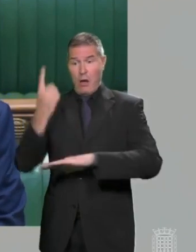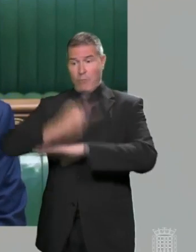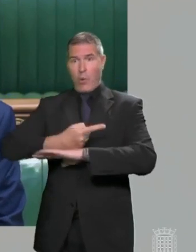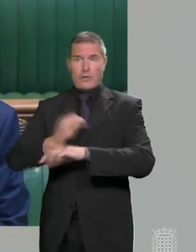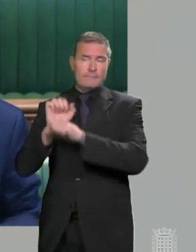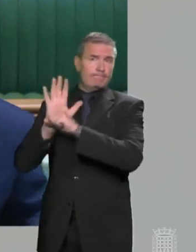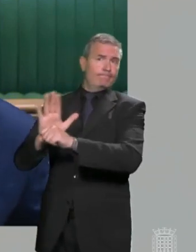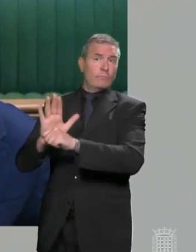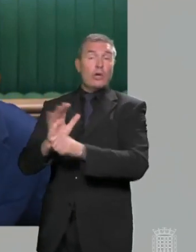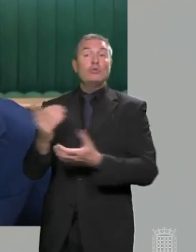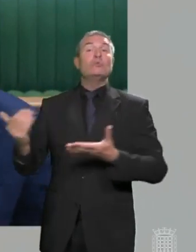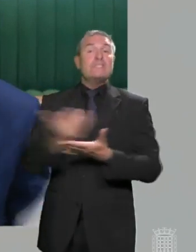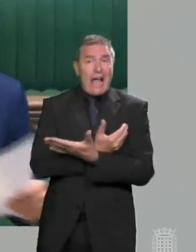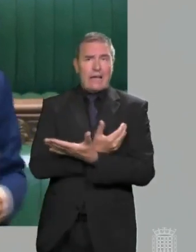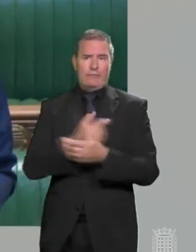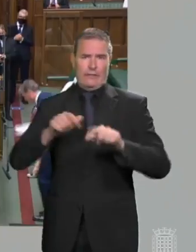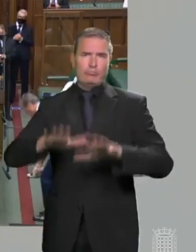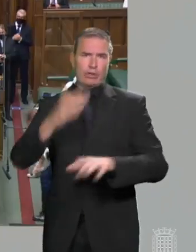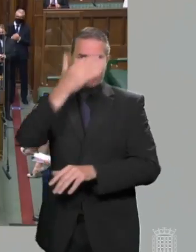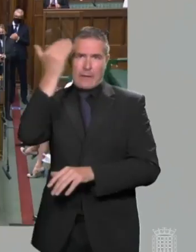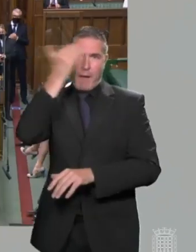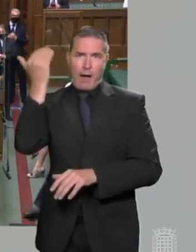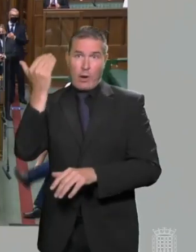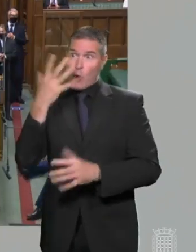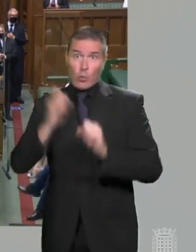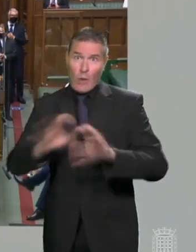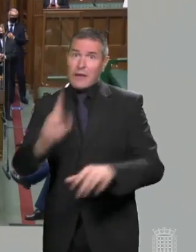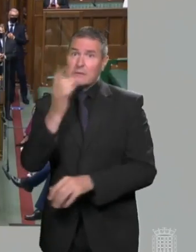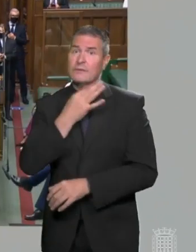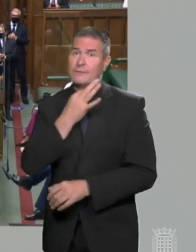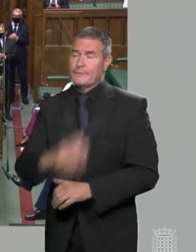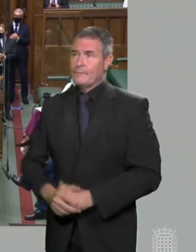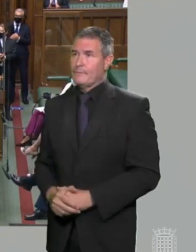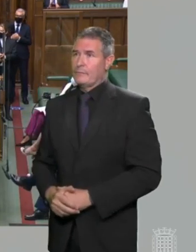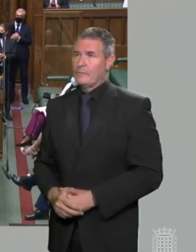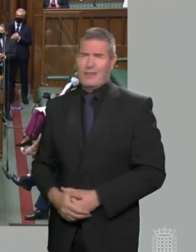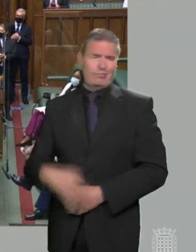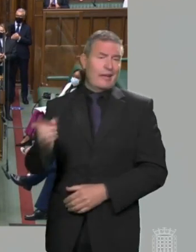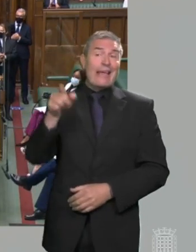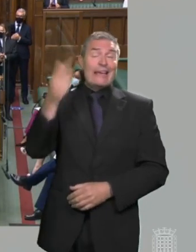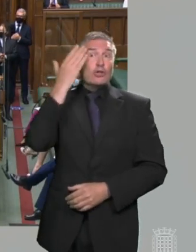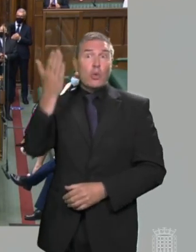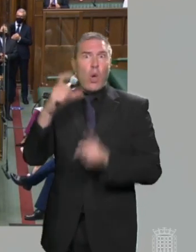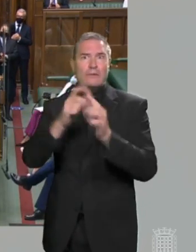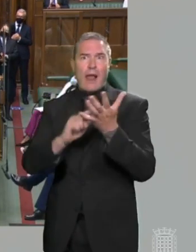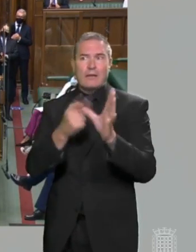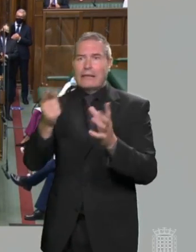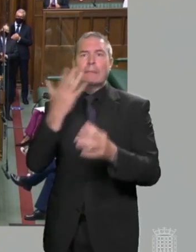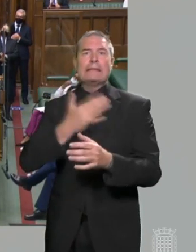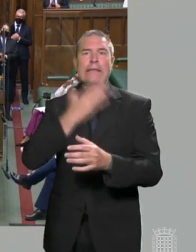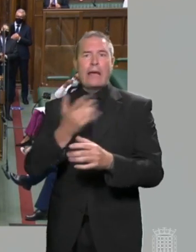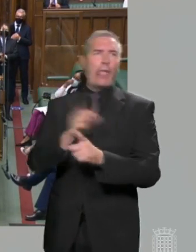possible to save the British summer. Prime Minister. Mr Speaker, he doesn't even know what the Delta variant is. And